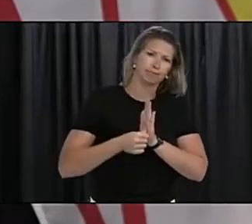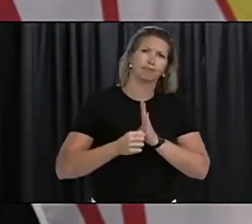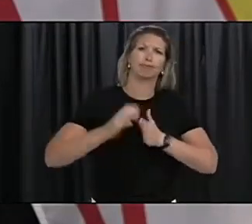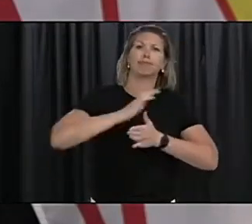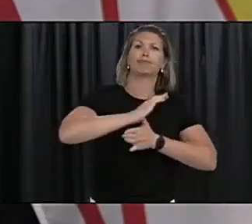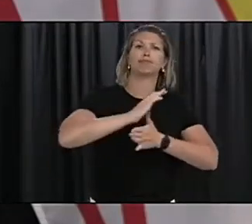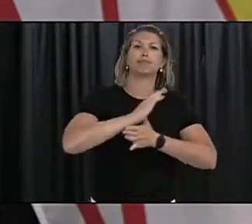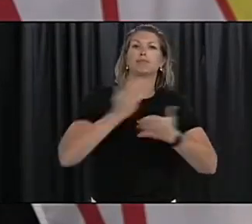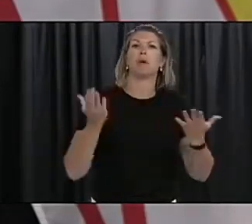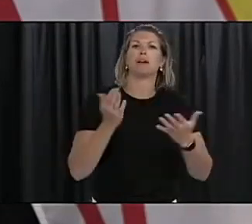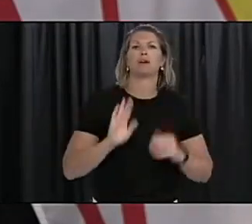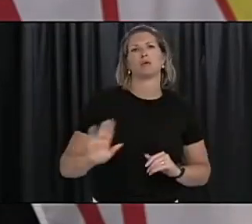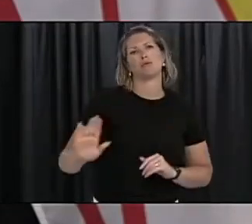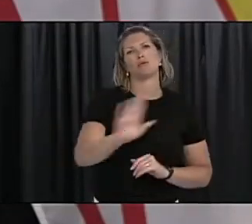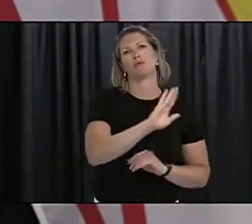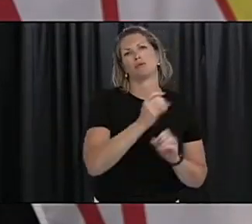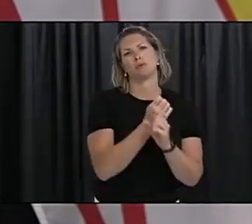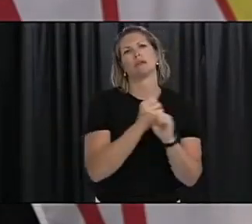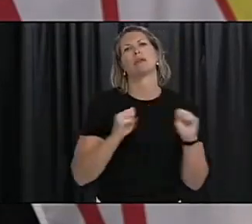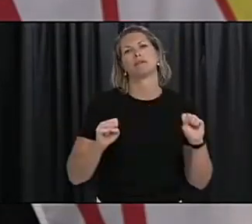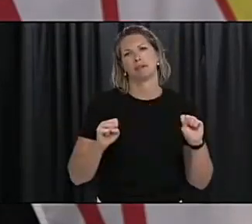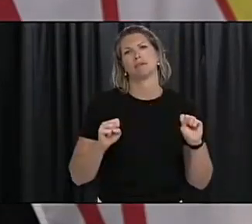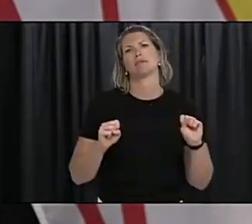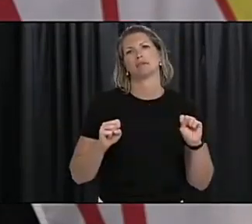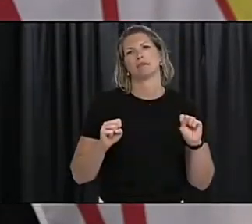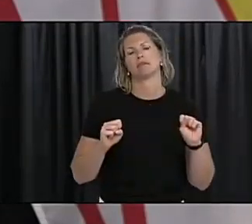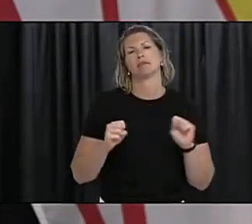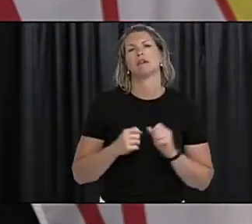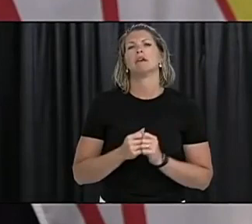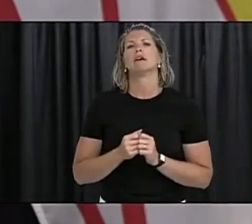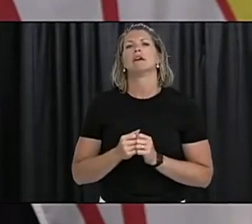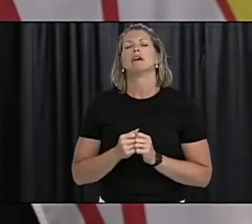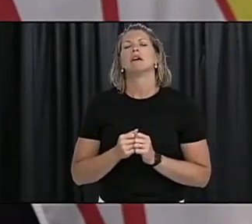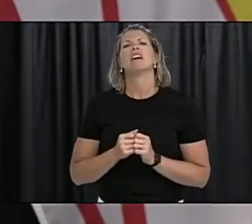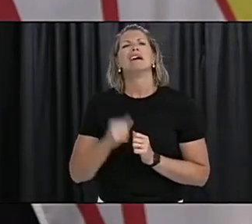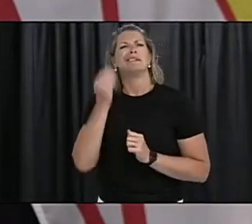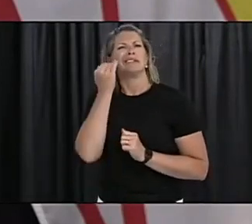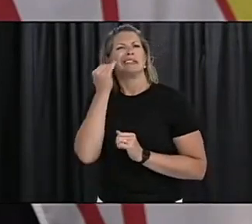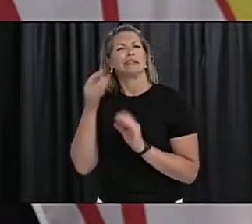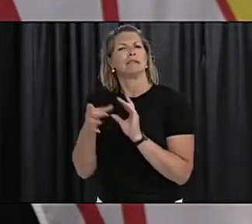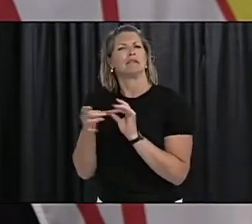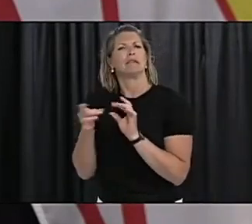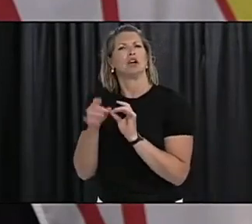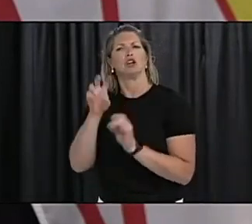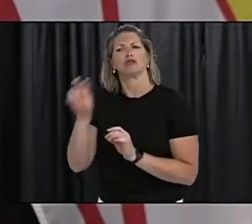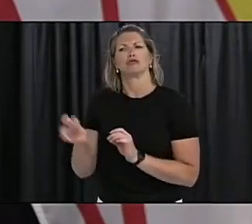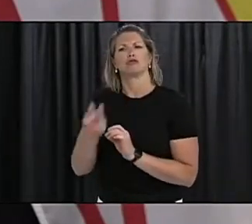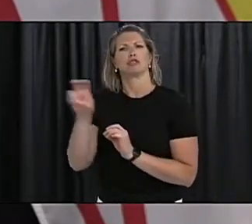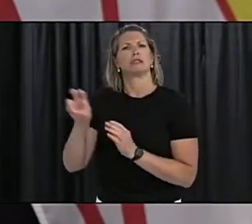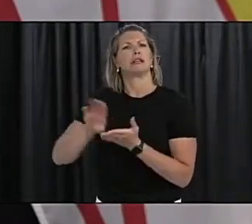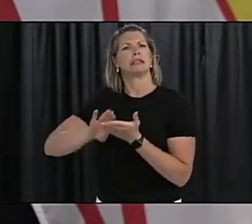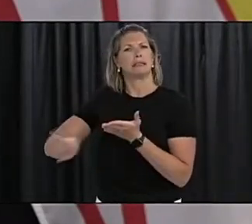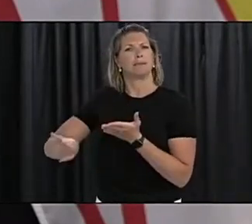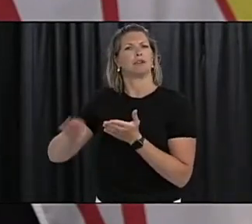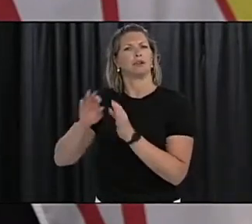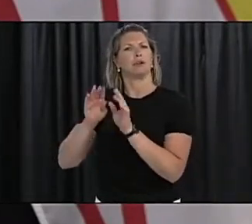travel numbers as an example for our province, I just mentioned to you about exemption orders, it shows that just over 10,000 travel exemption requests